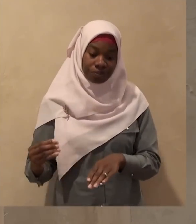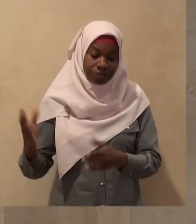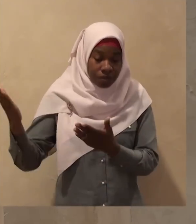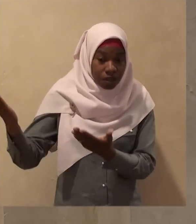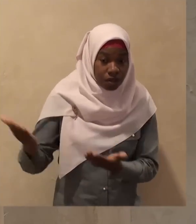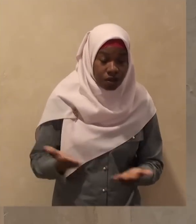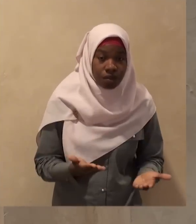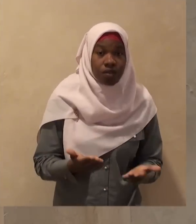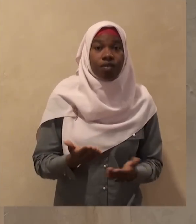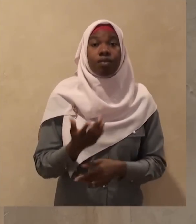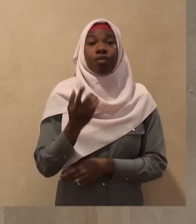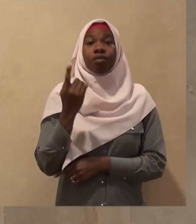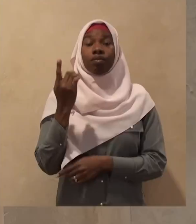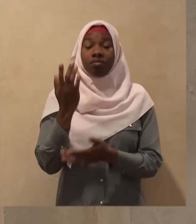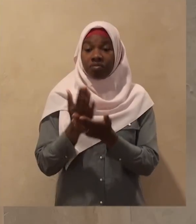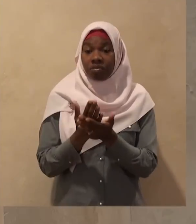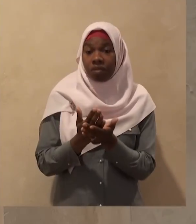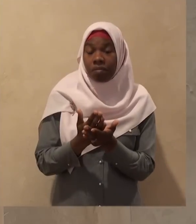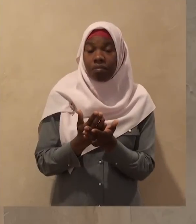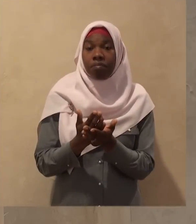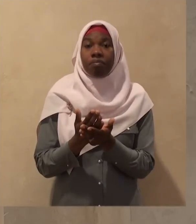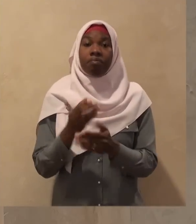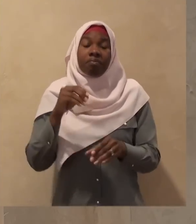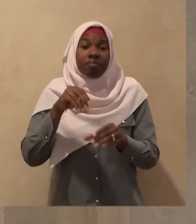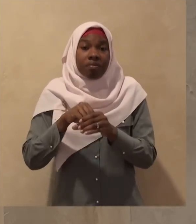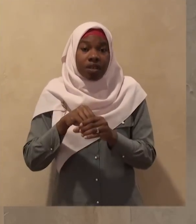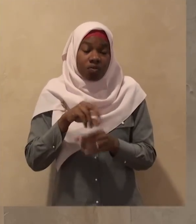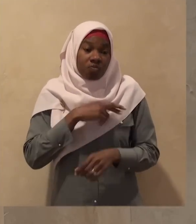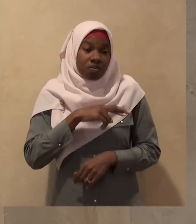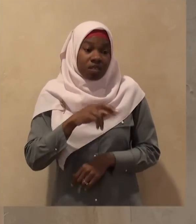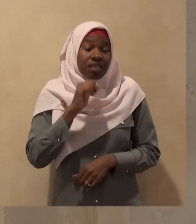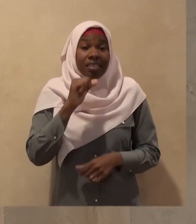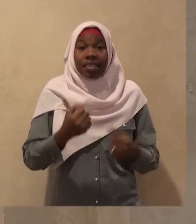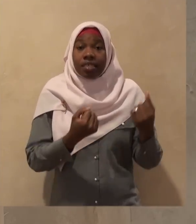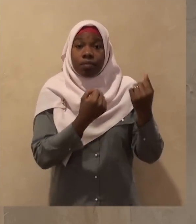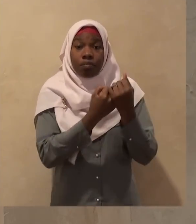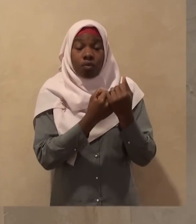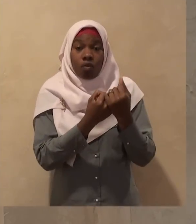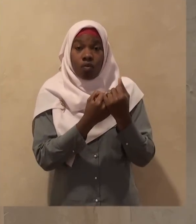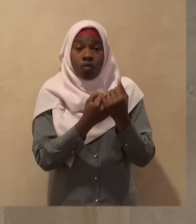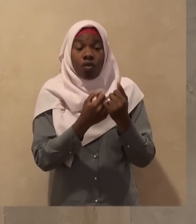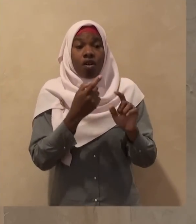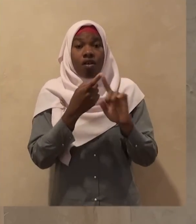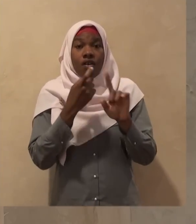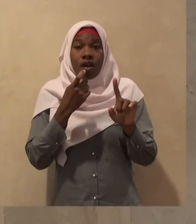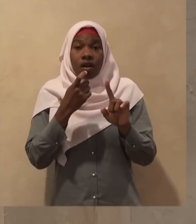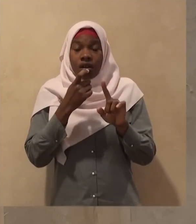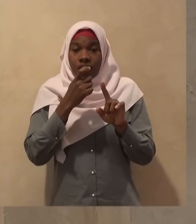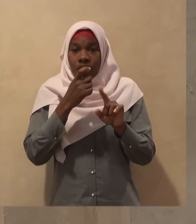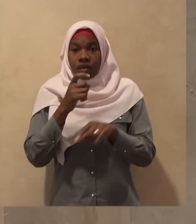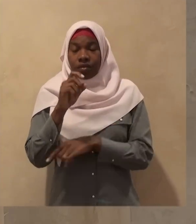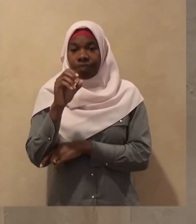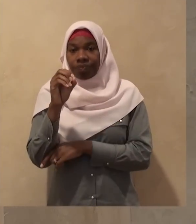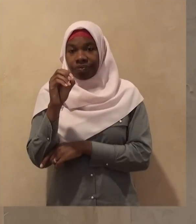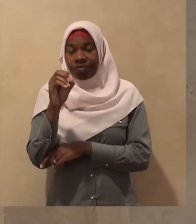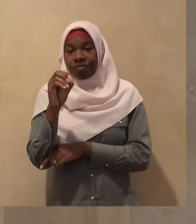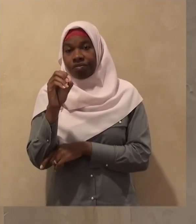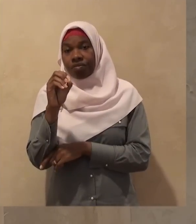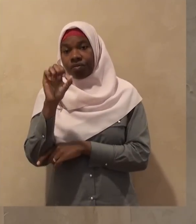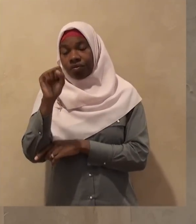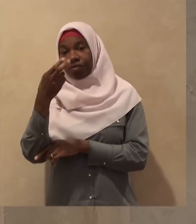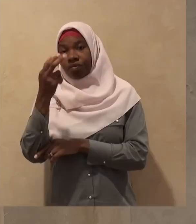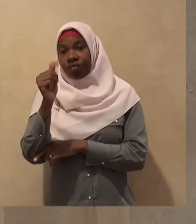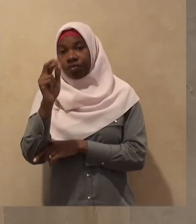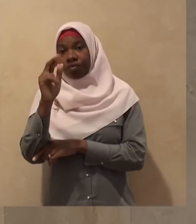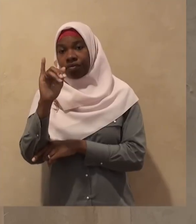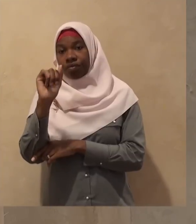is not a part of religion which is not supported by the reliable resources of sharia or which